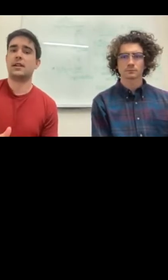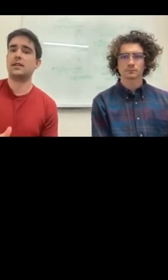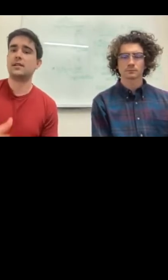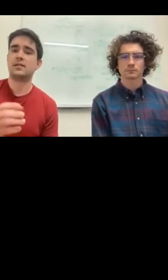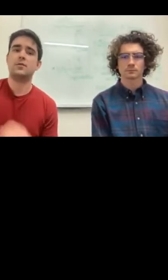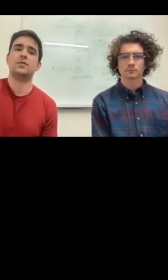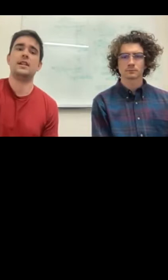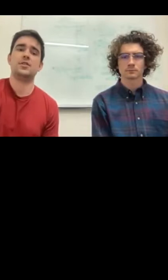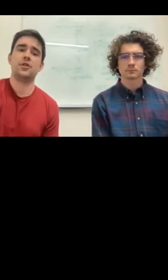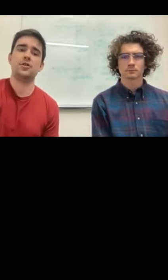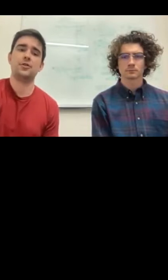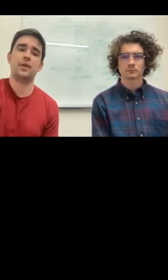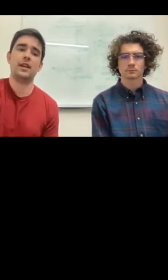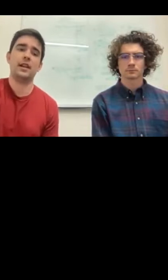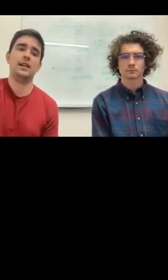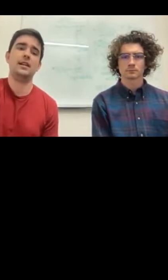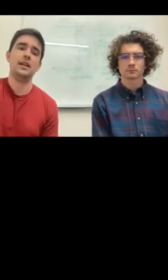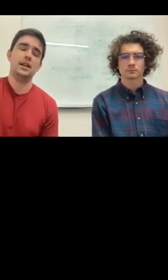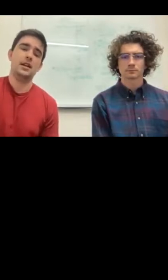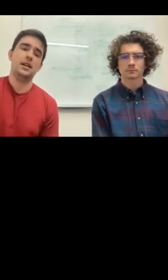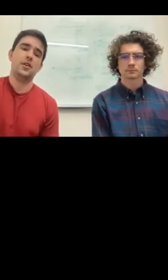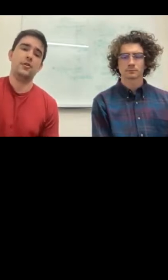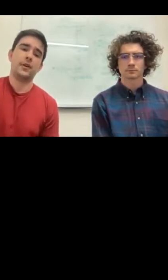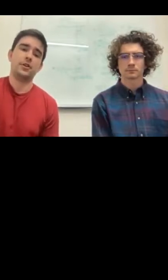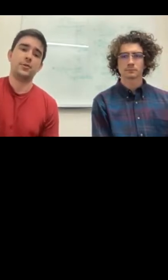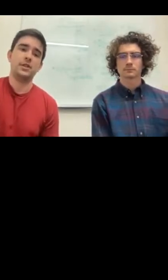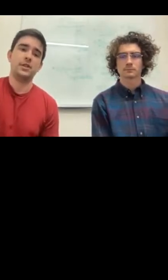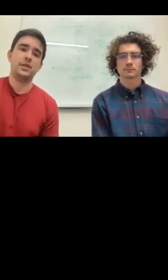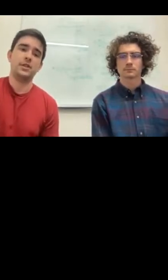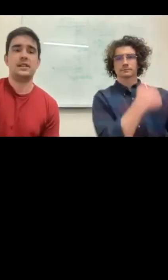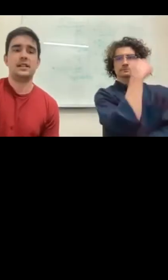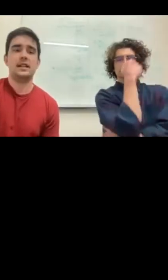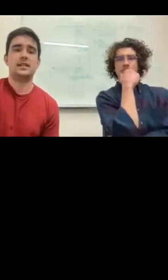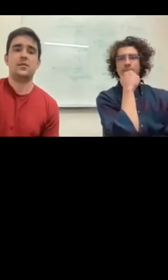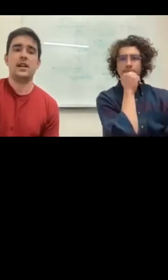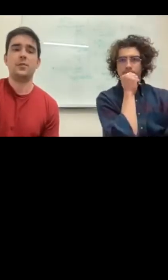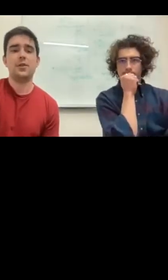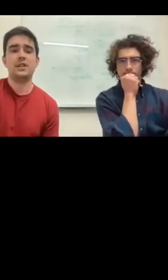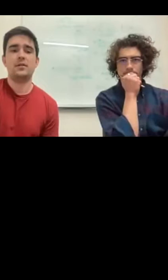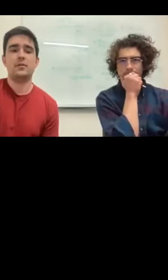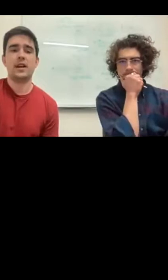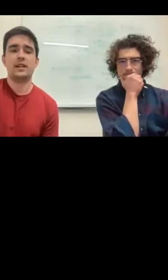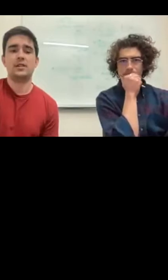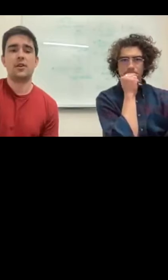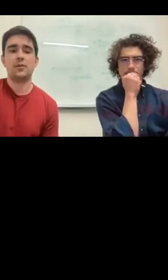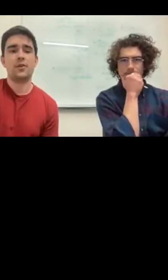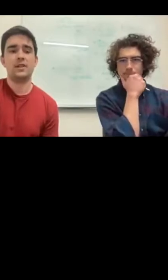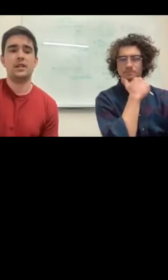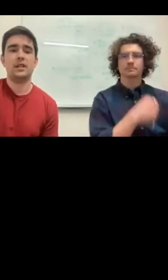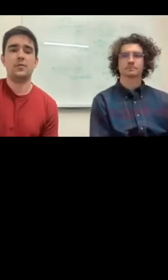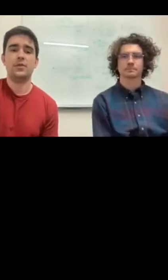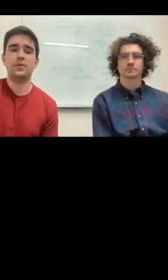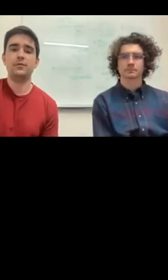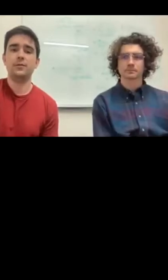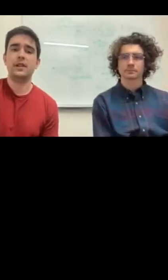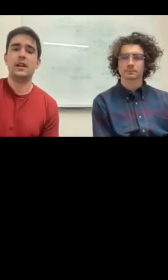something like this. We'll take a structure with a known functional motif, in this case, some native protein binding a target protein